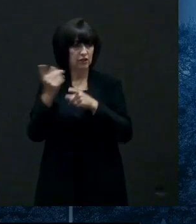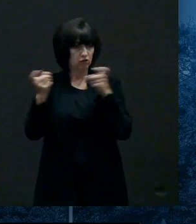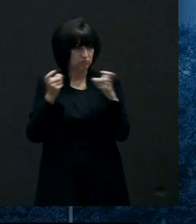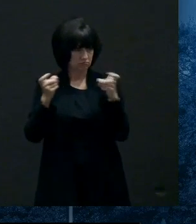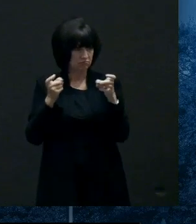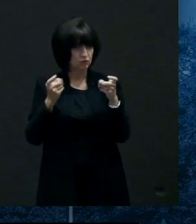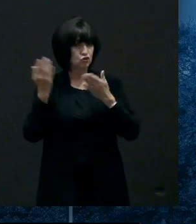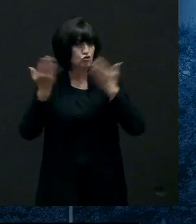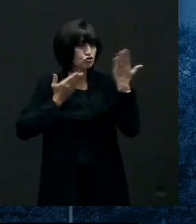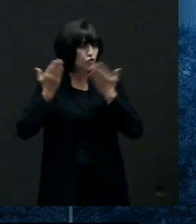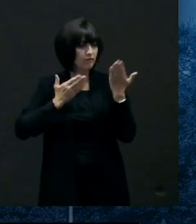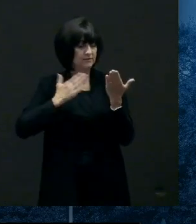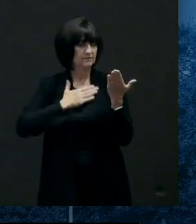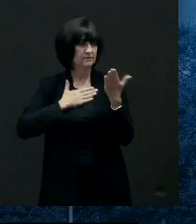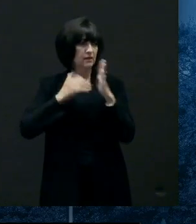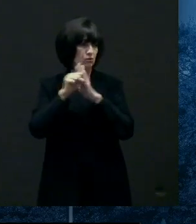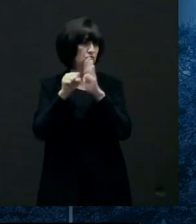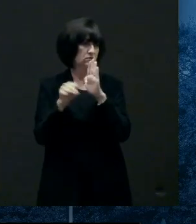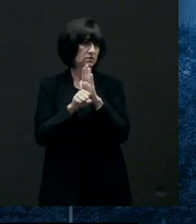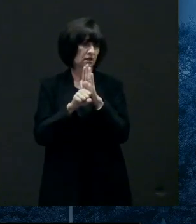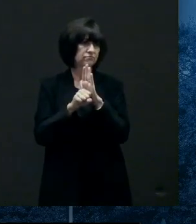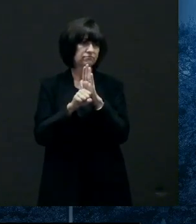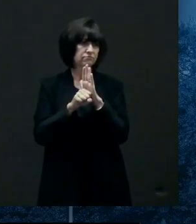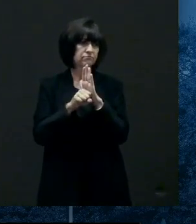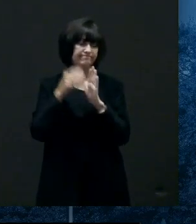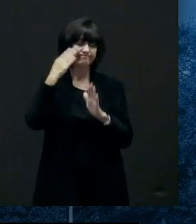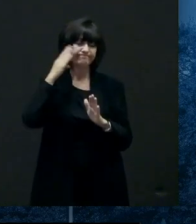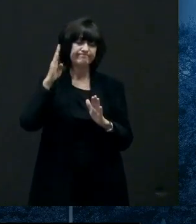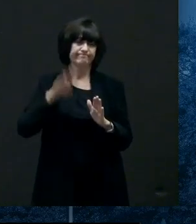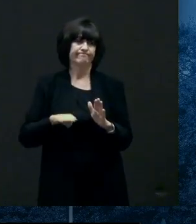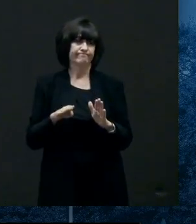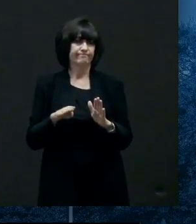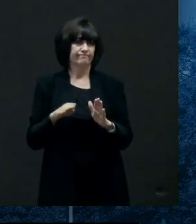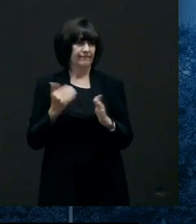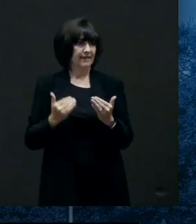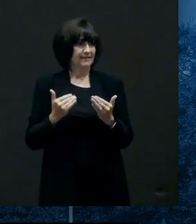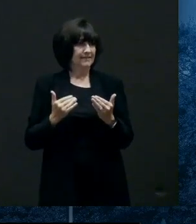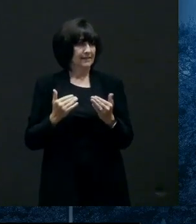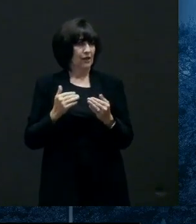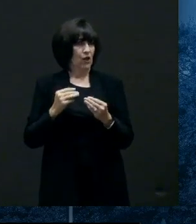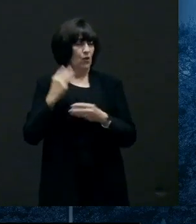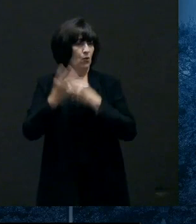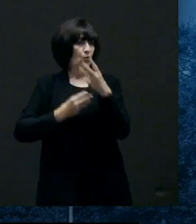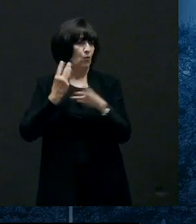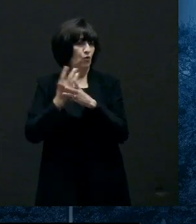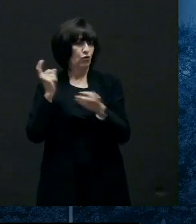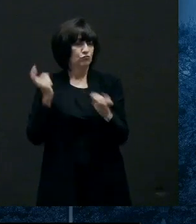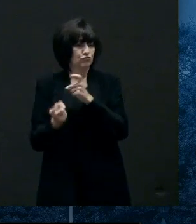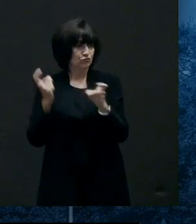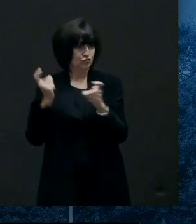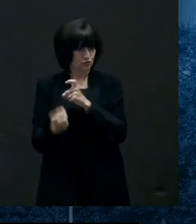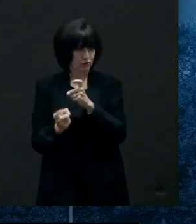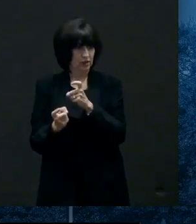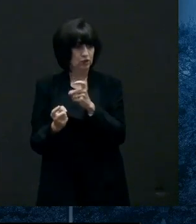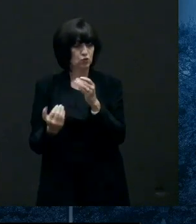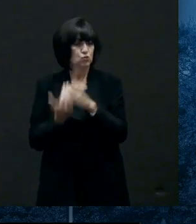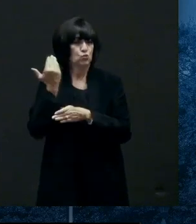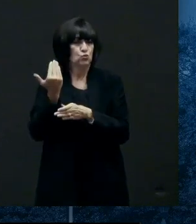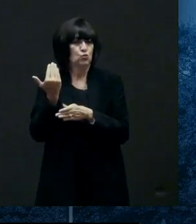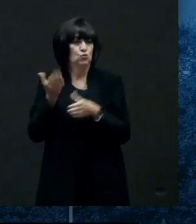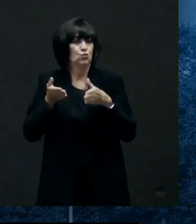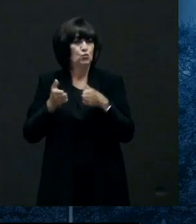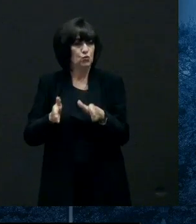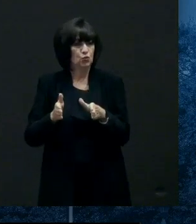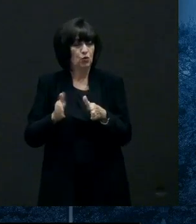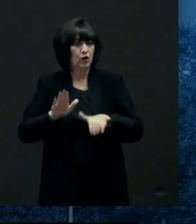state and i know it'll be an important uh way of uh of doing uh health care services in the future